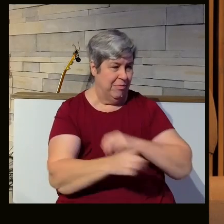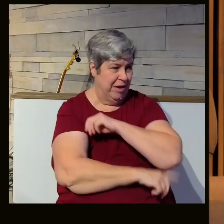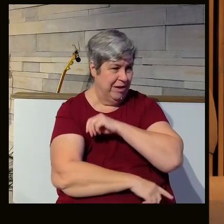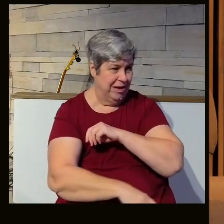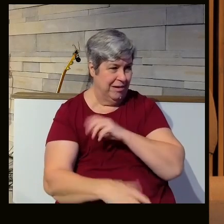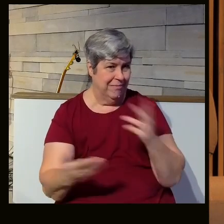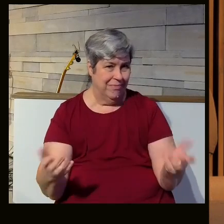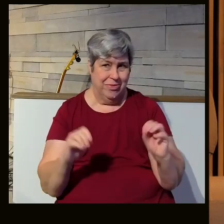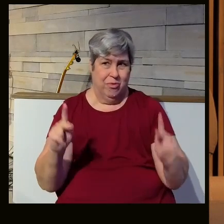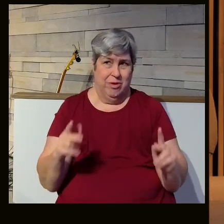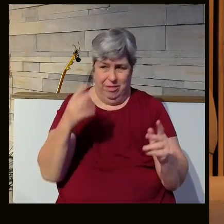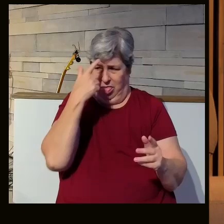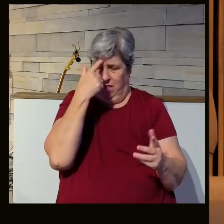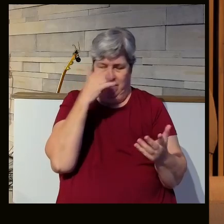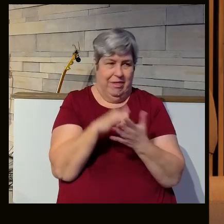yet.